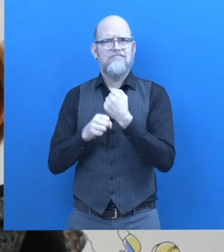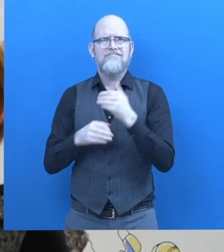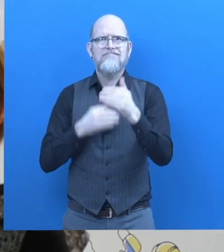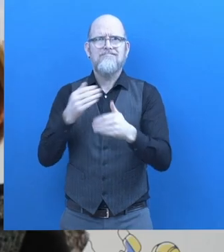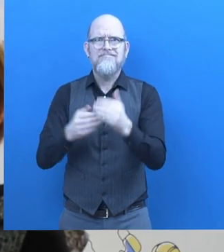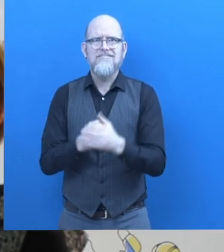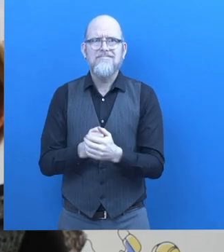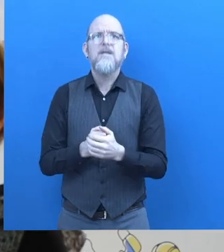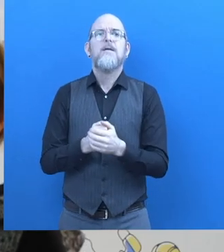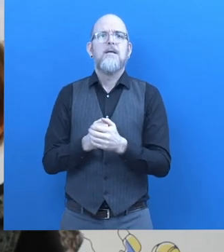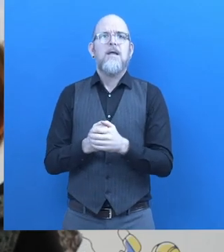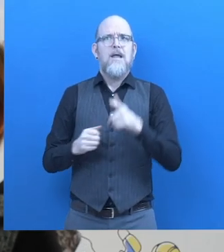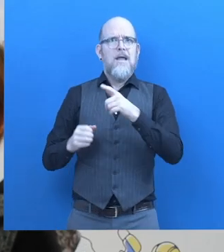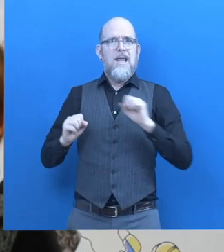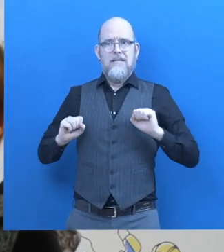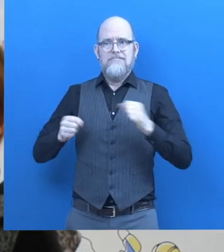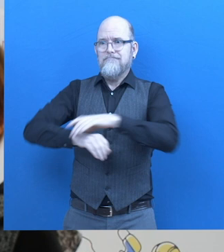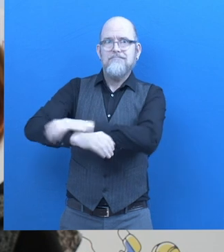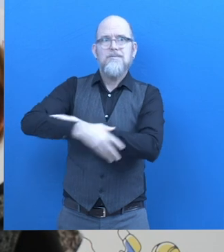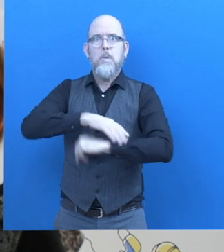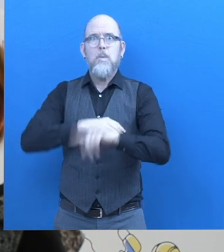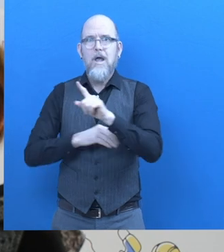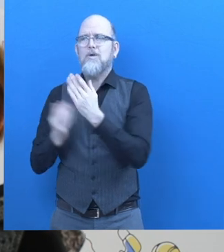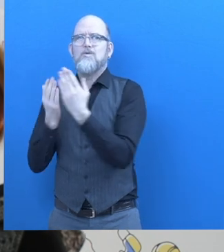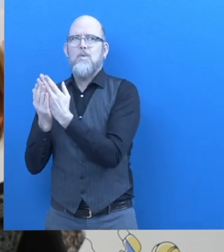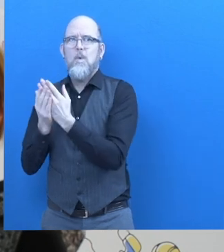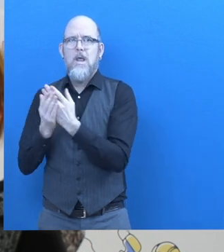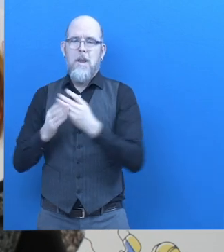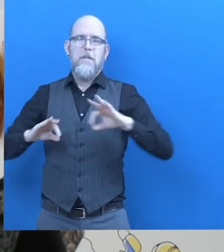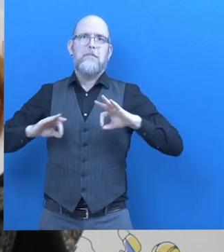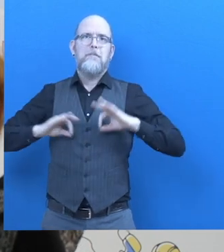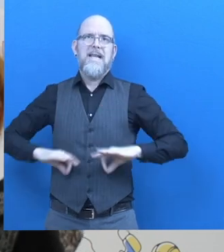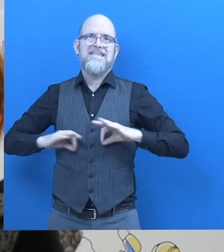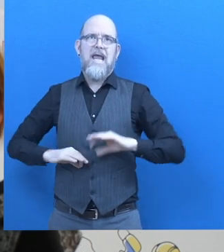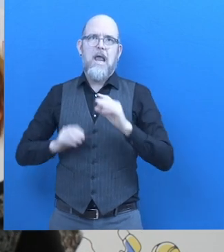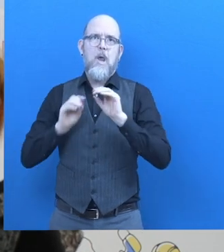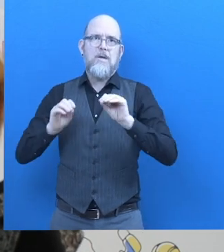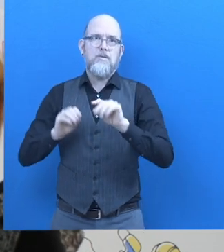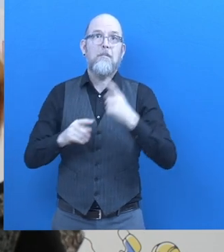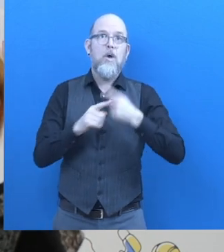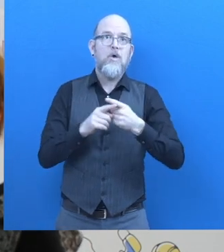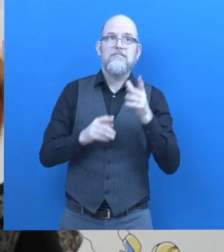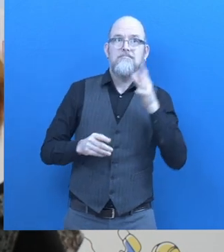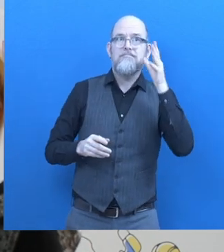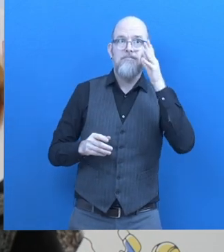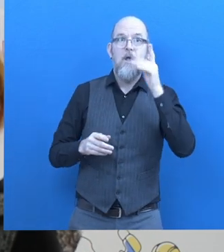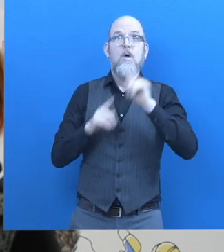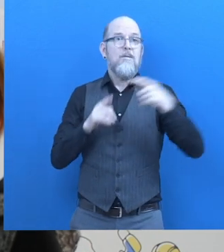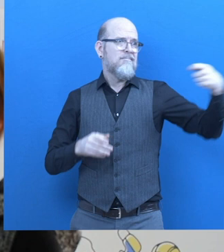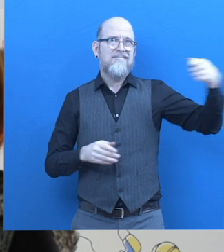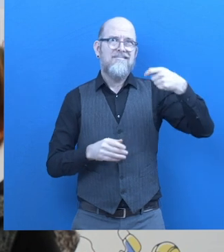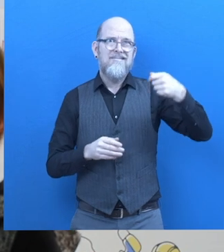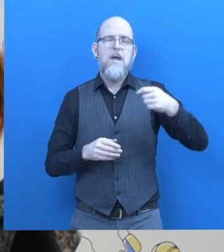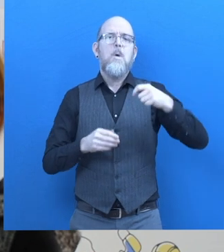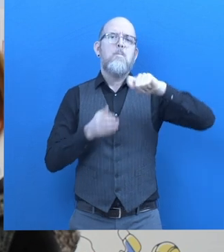It is an initiative that came from the school, Ministry of Education, and financing both on the regular